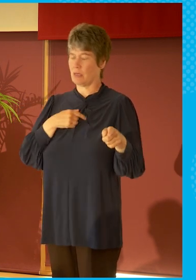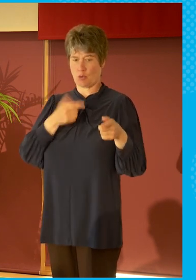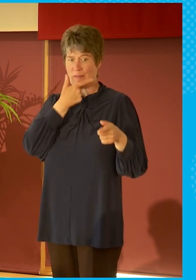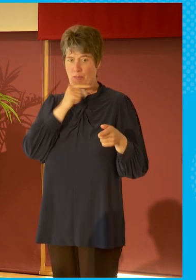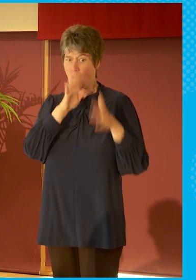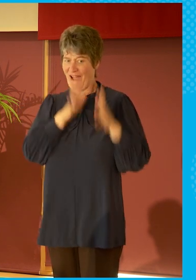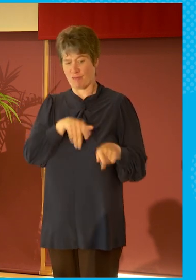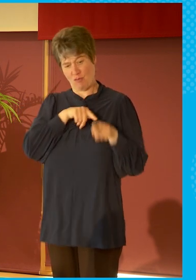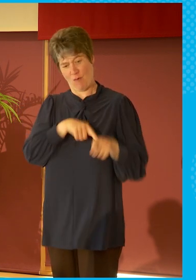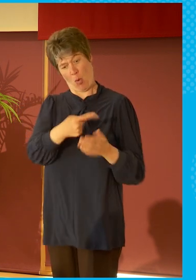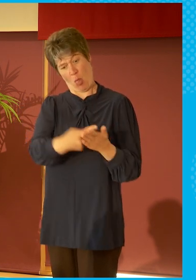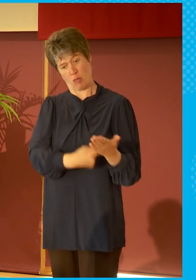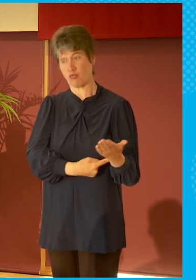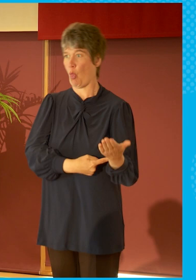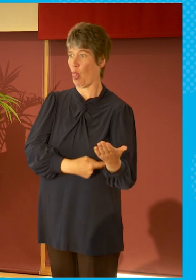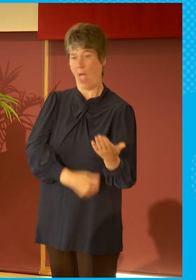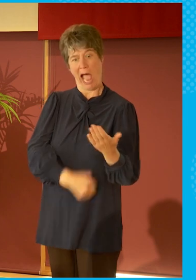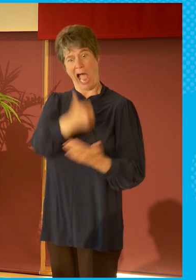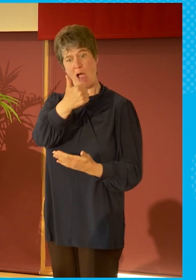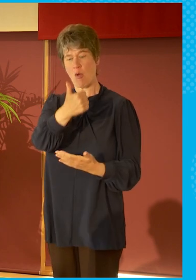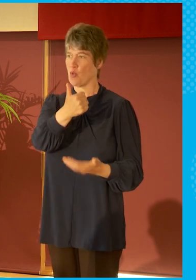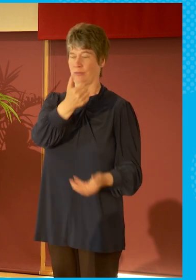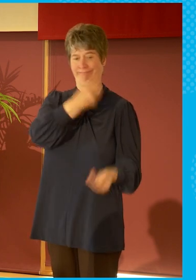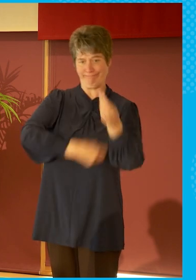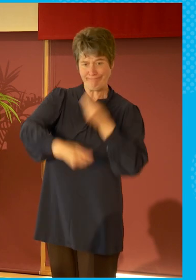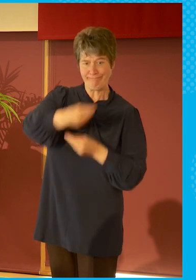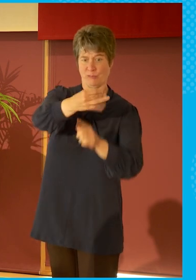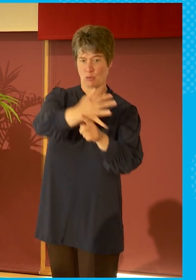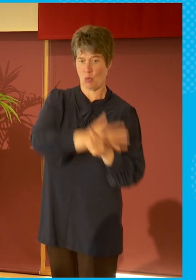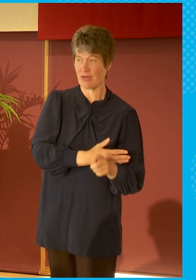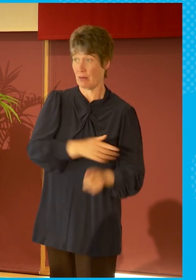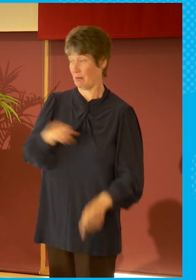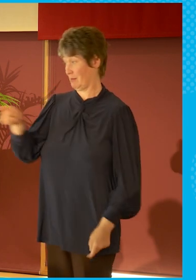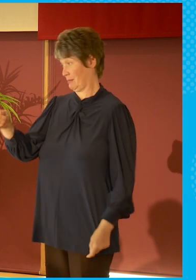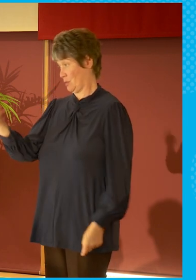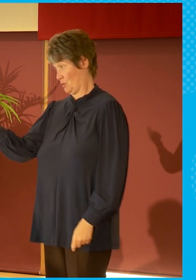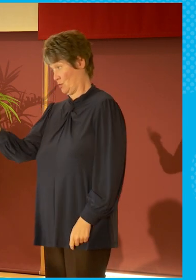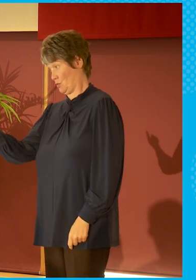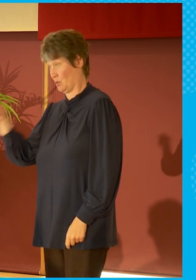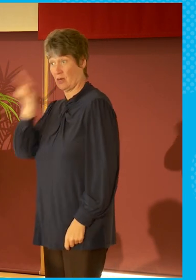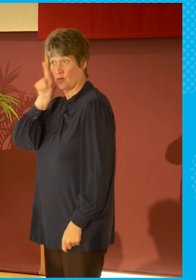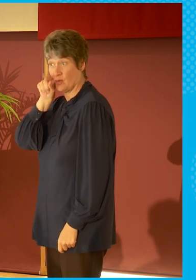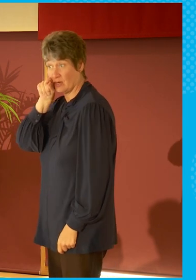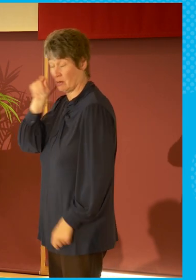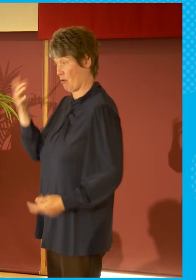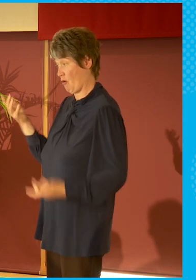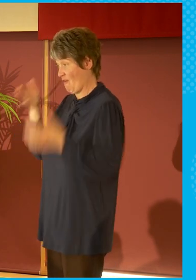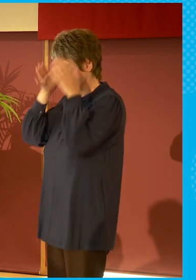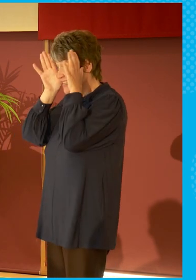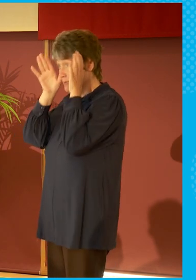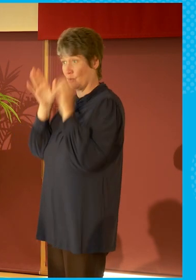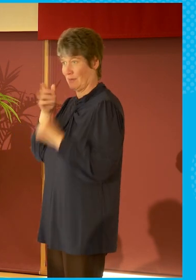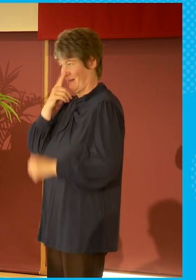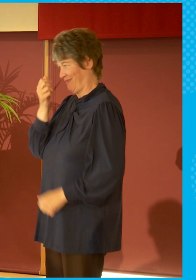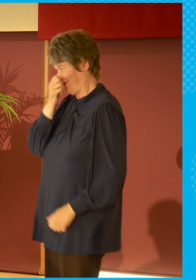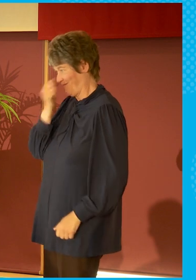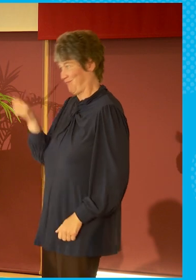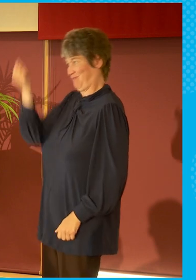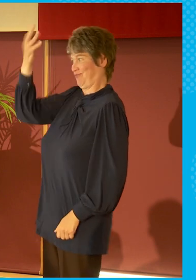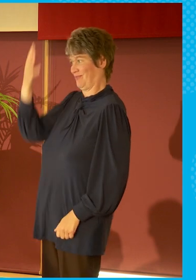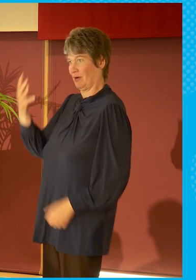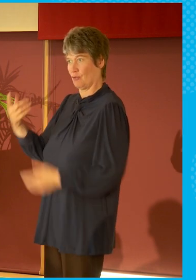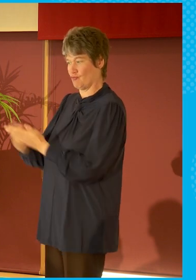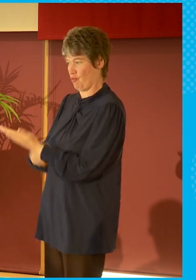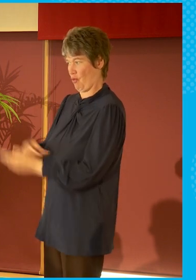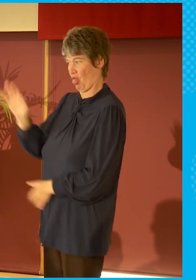stories, how they do journalism in a way that somebody on Facebook or somebody on Twitter doesn't have to do. So you think, well, surely that would